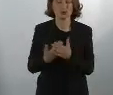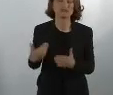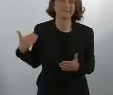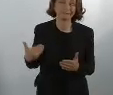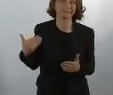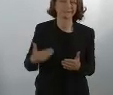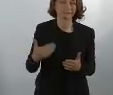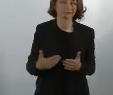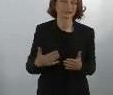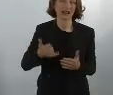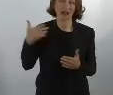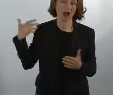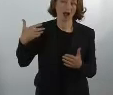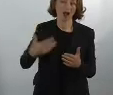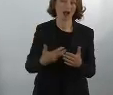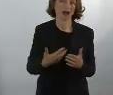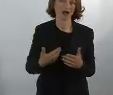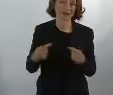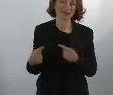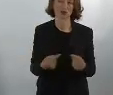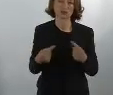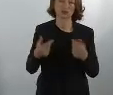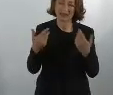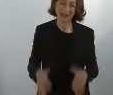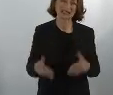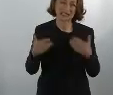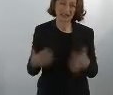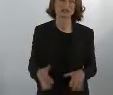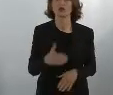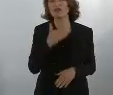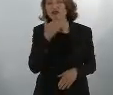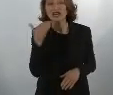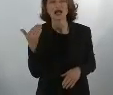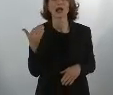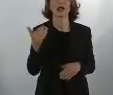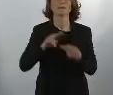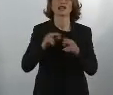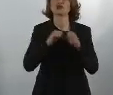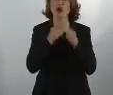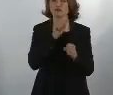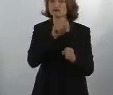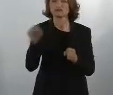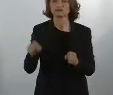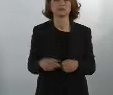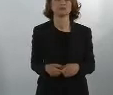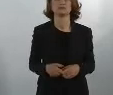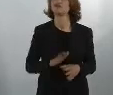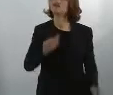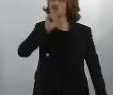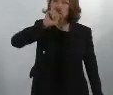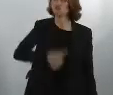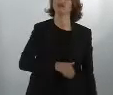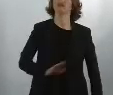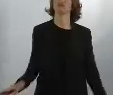will reconsider their position, where they will find new ideas. And over the past few years, years, many